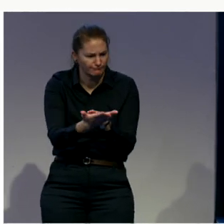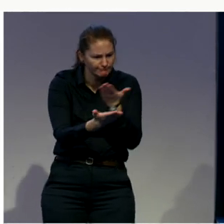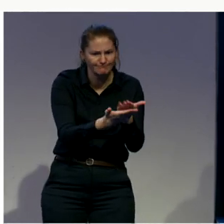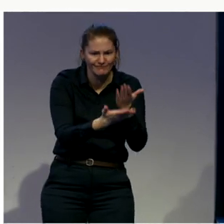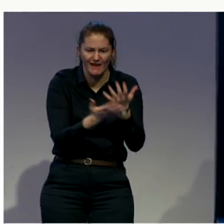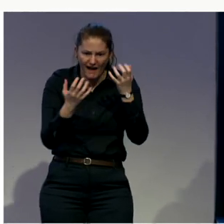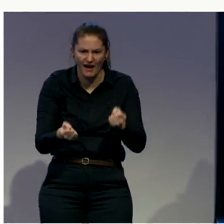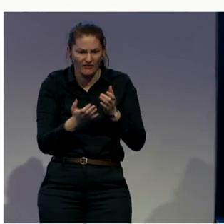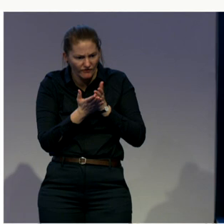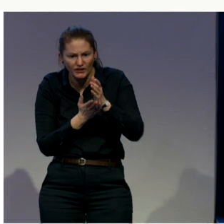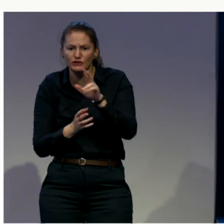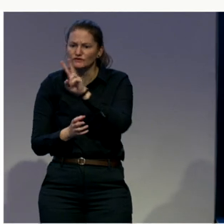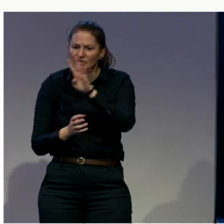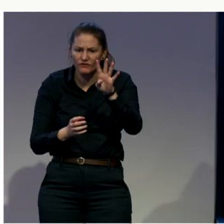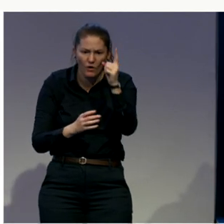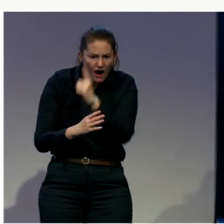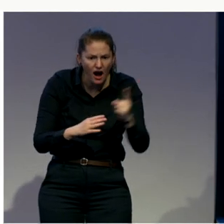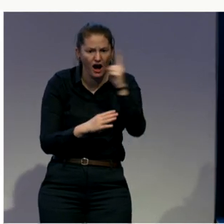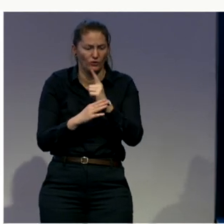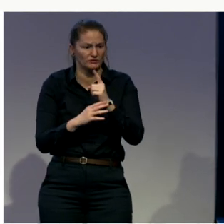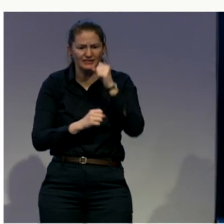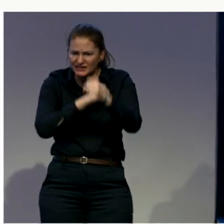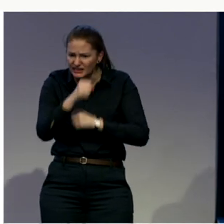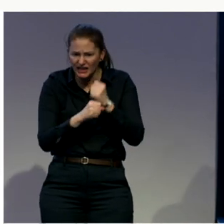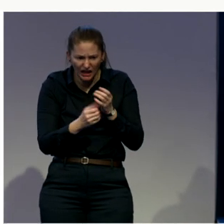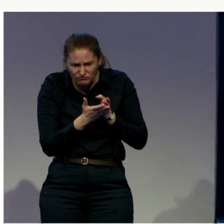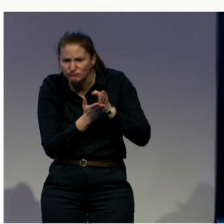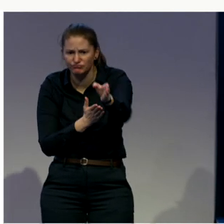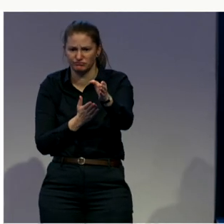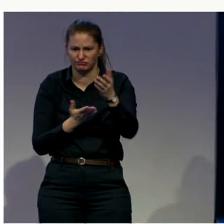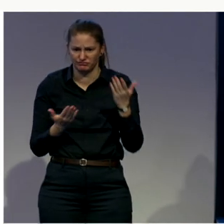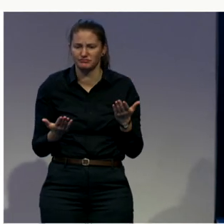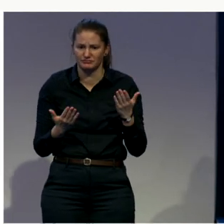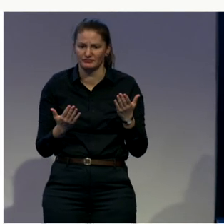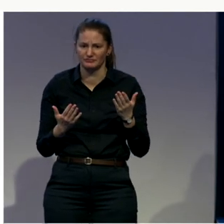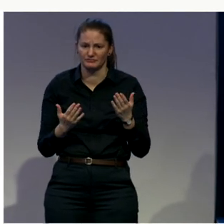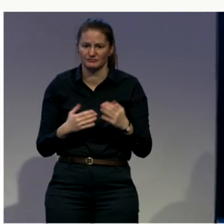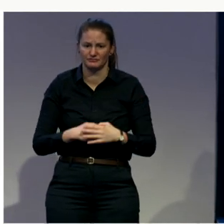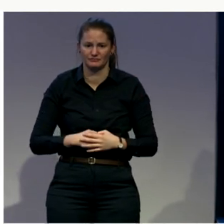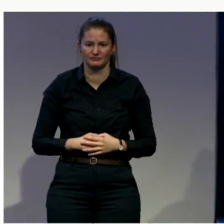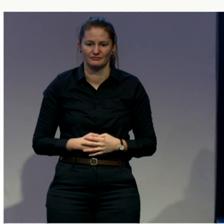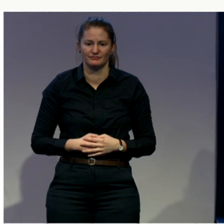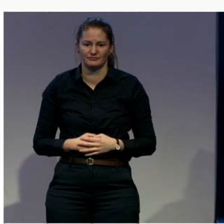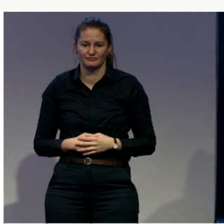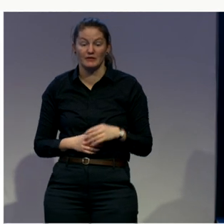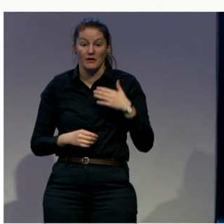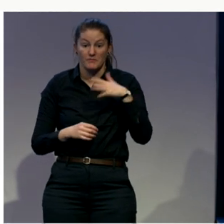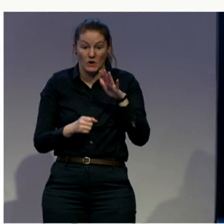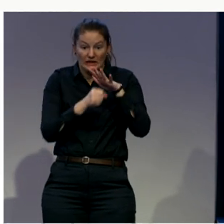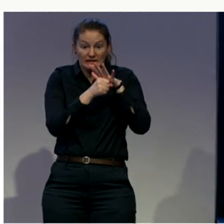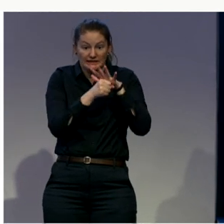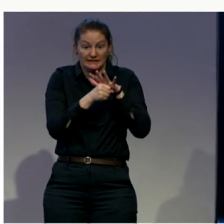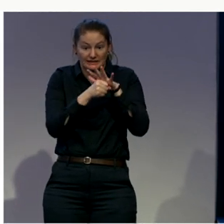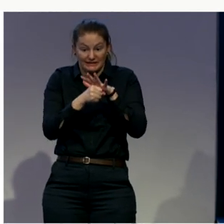and I fear that as that pressure increases, that that really vital support and